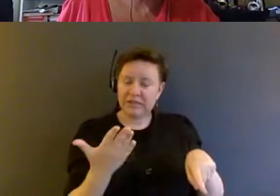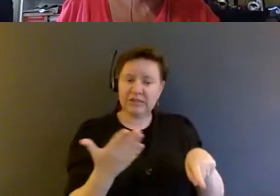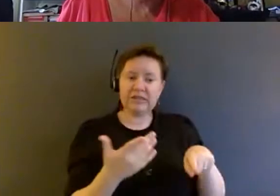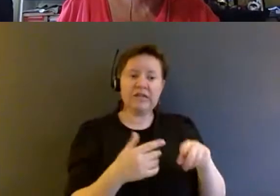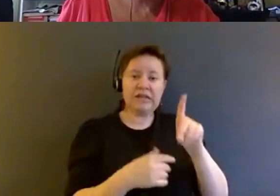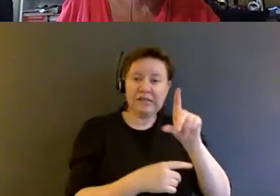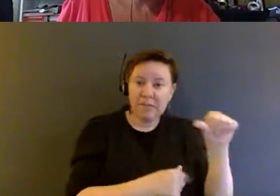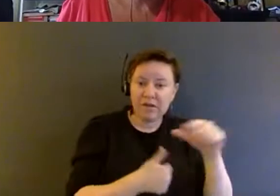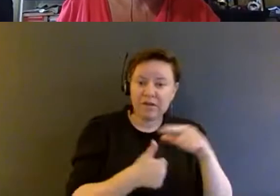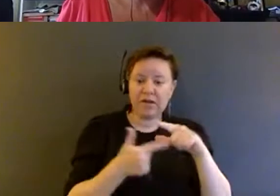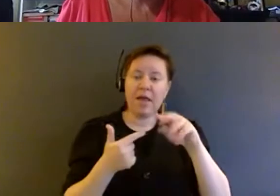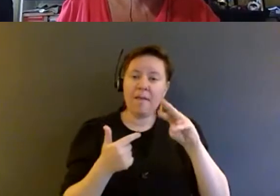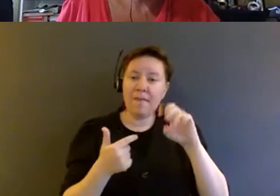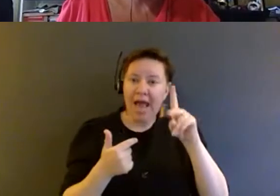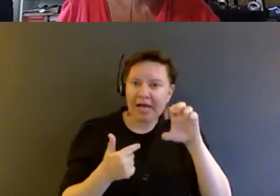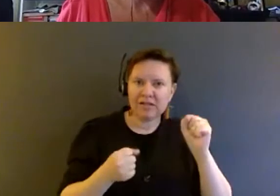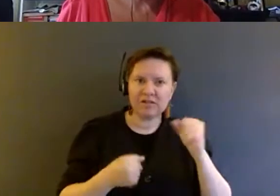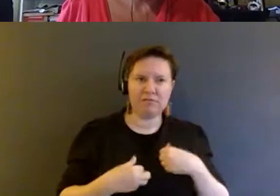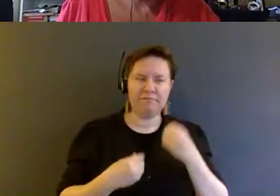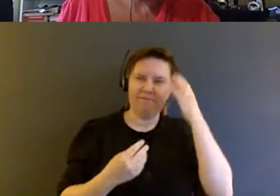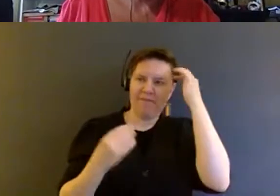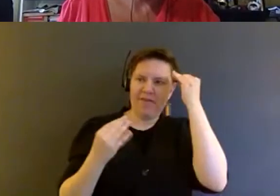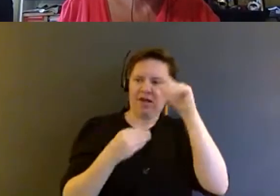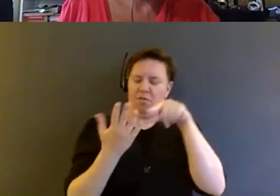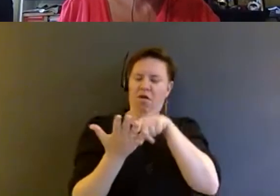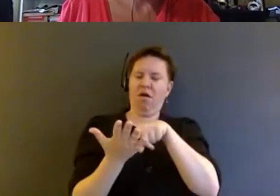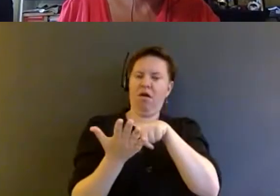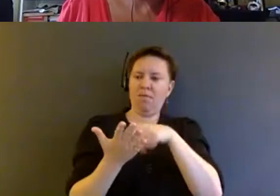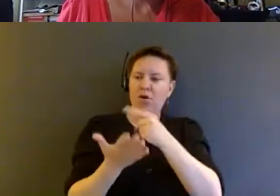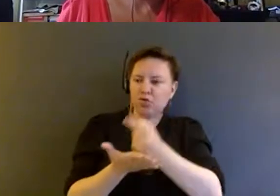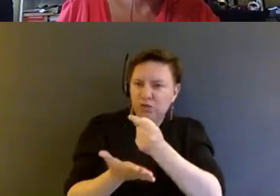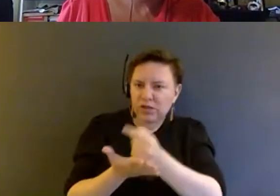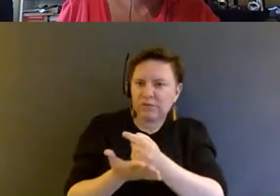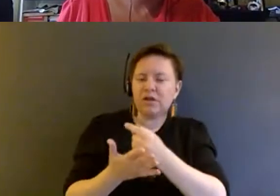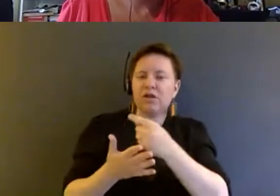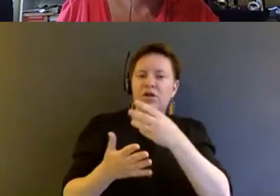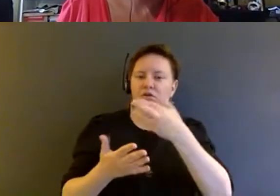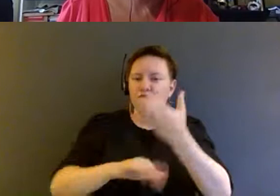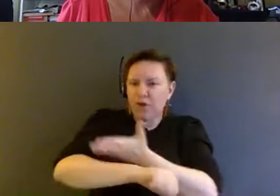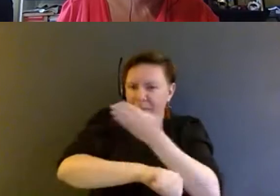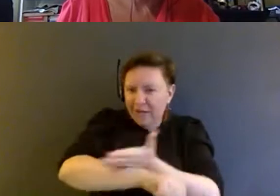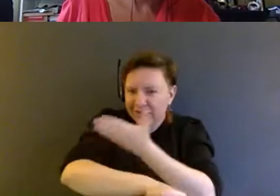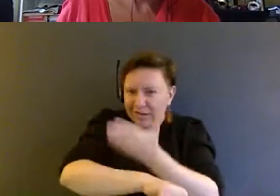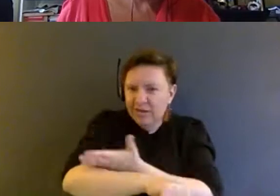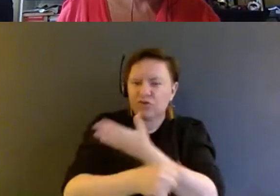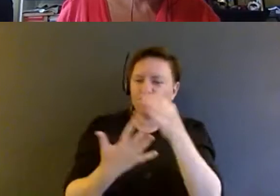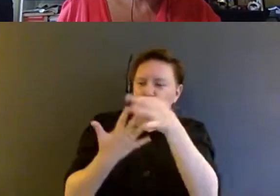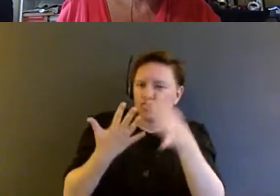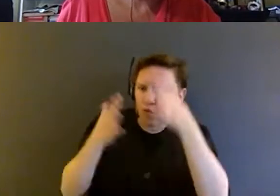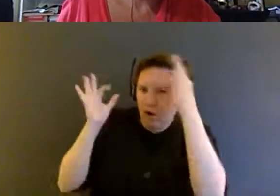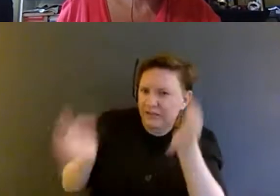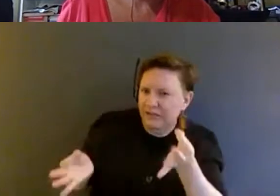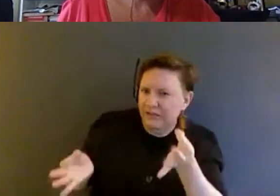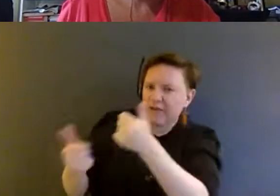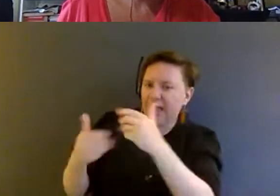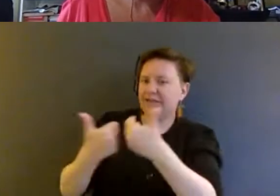conjured up regarding treatment, rehabilitation, choice, and segregation. But the book also